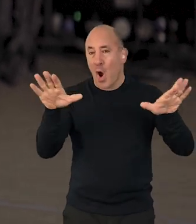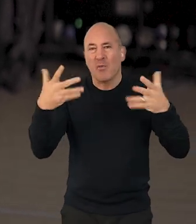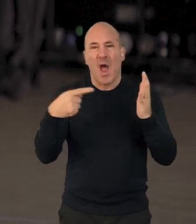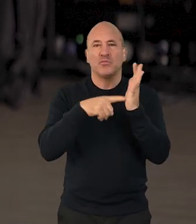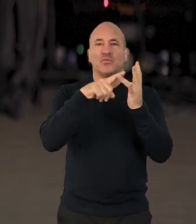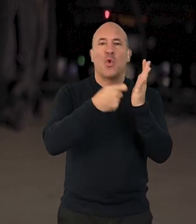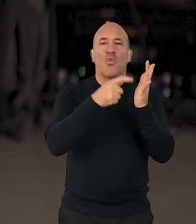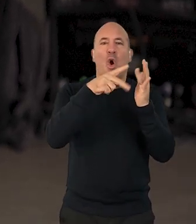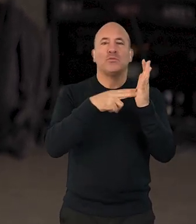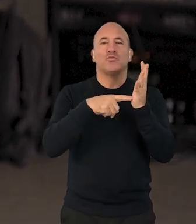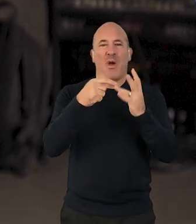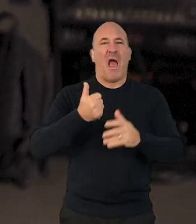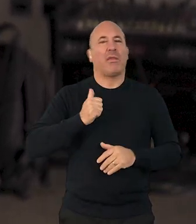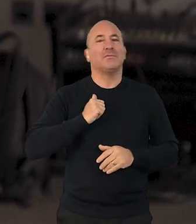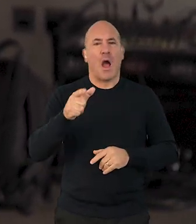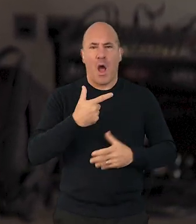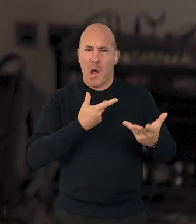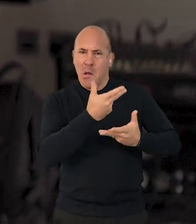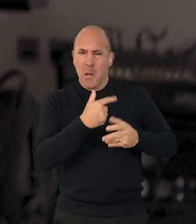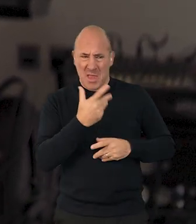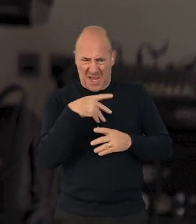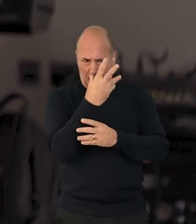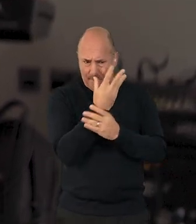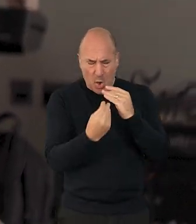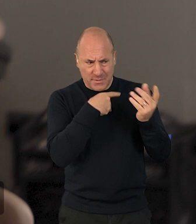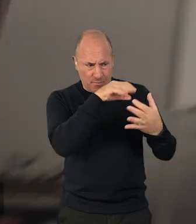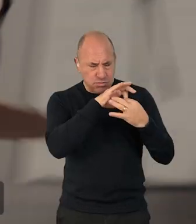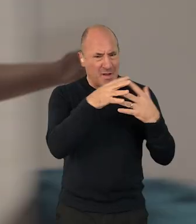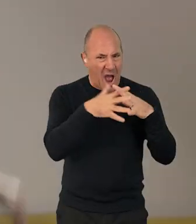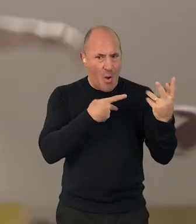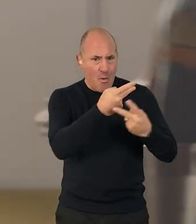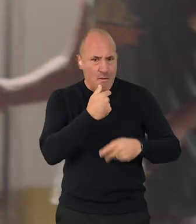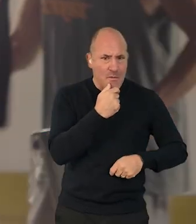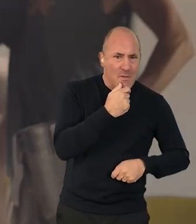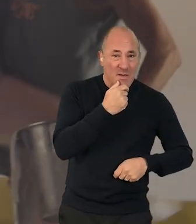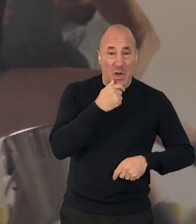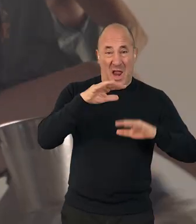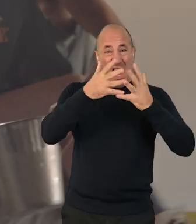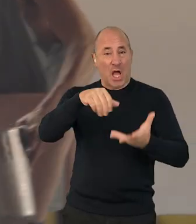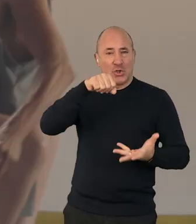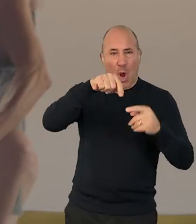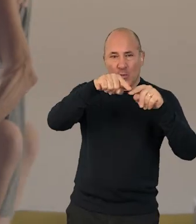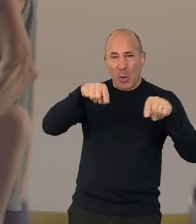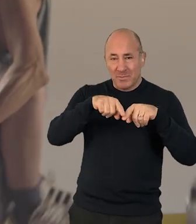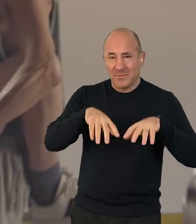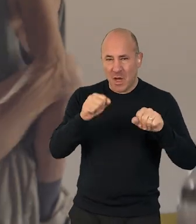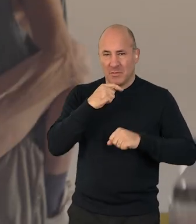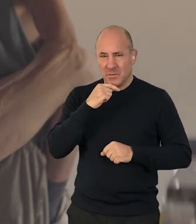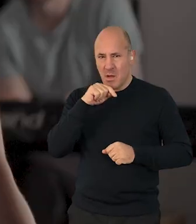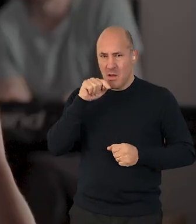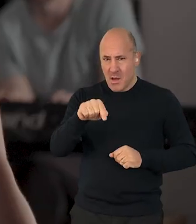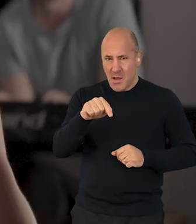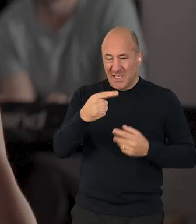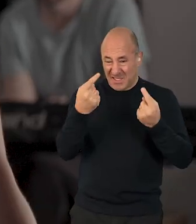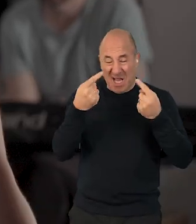how we might make immersive work between us. So The Lantern Room is the kind of thing that we came up with, where it is